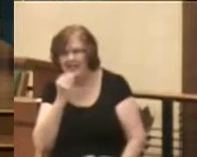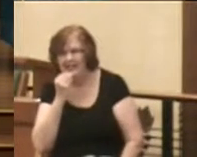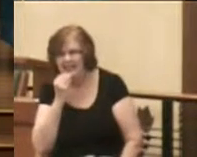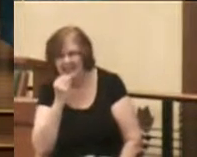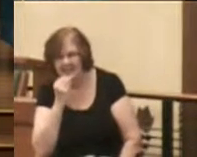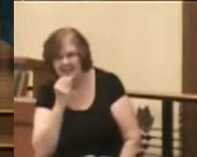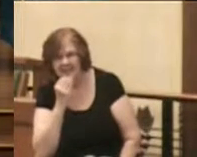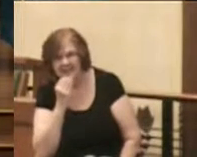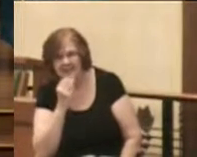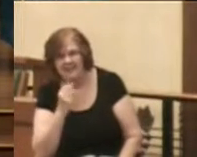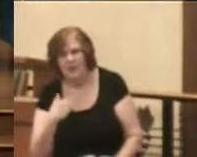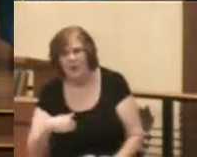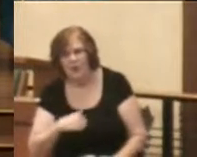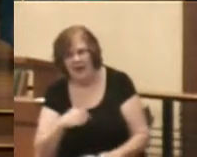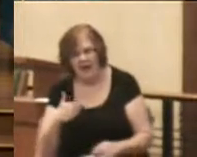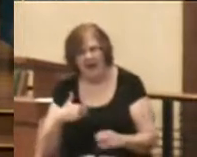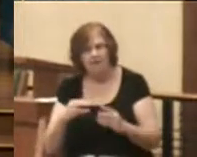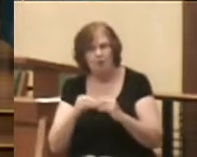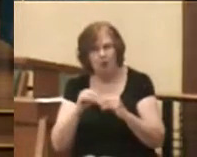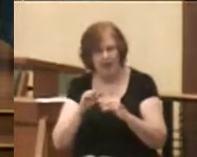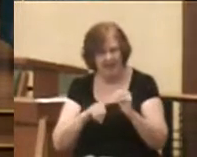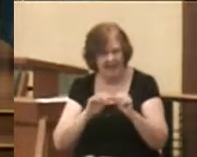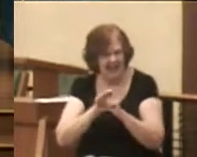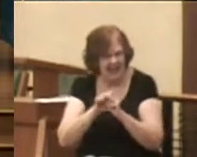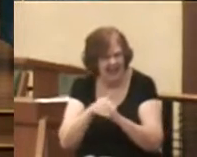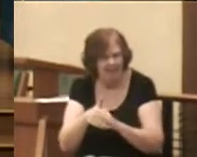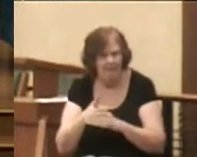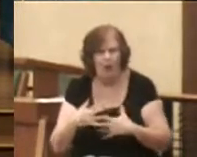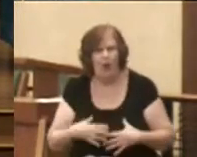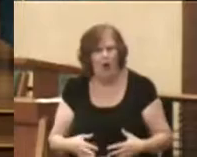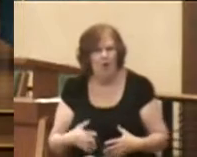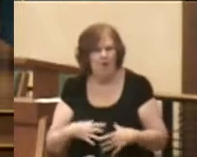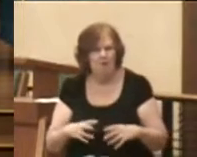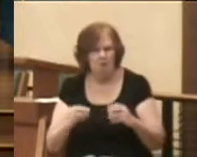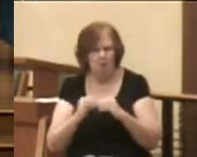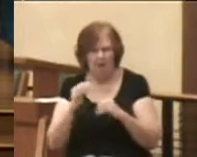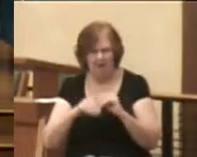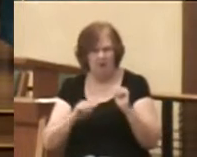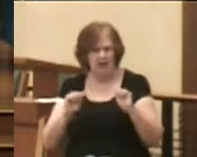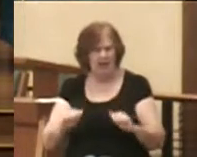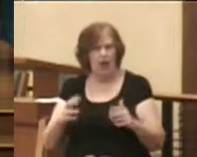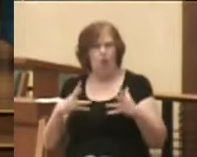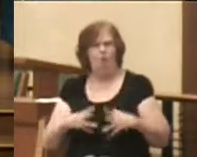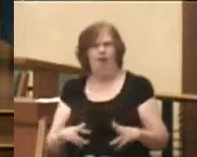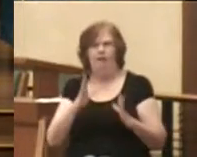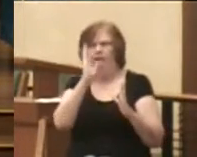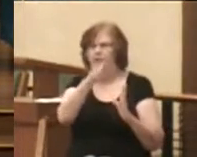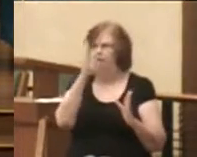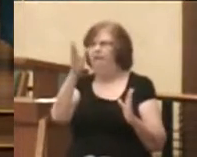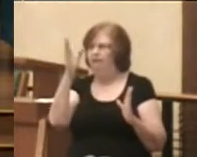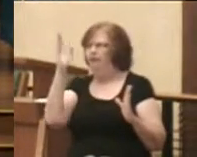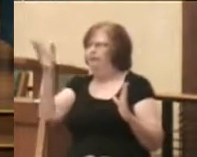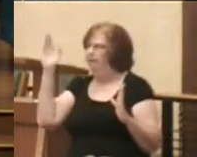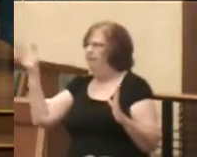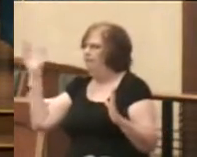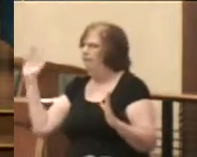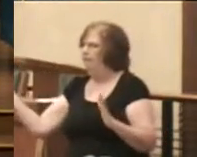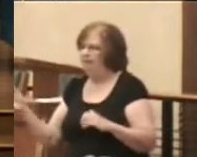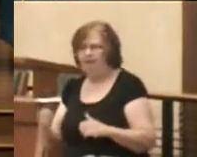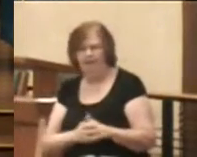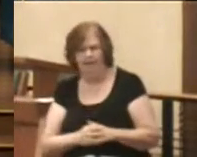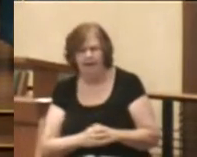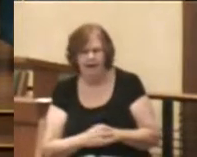We have more than enough clothing. More than we know how to wear in our closets and our